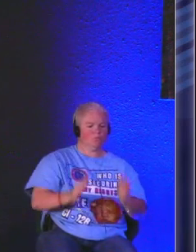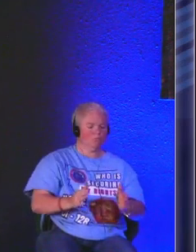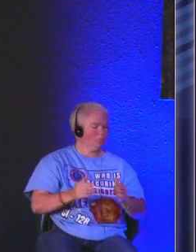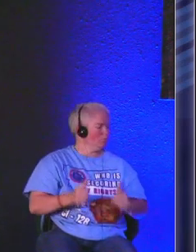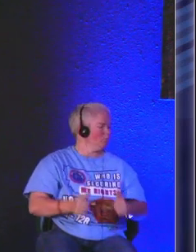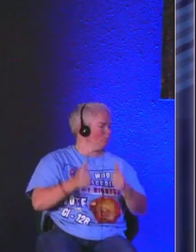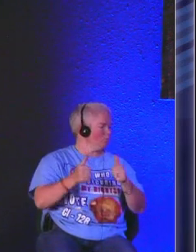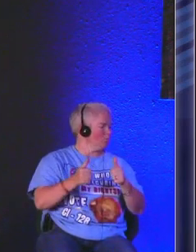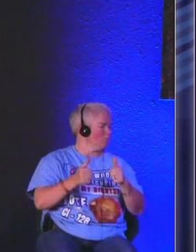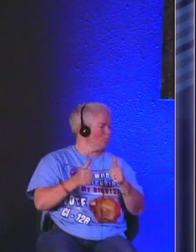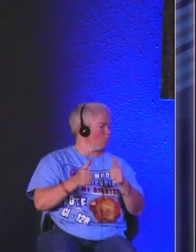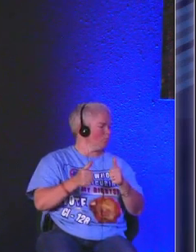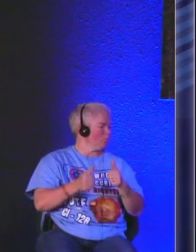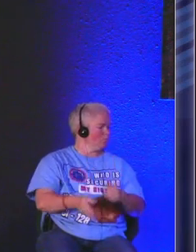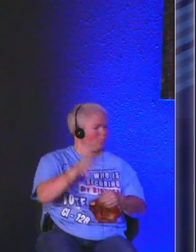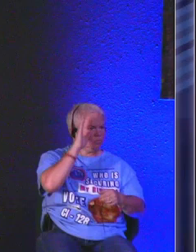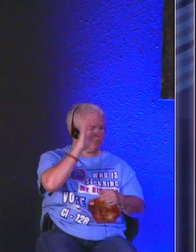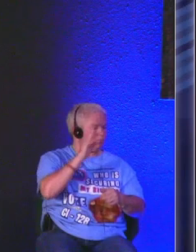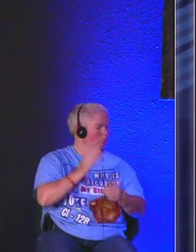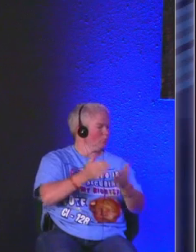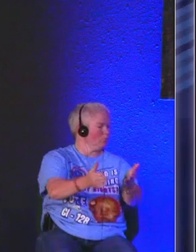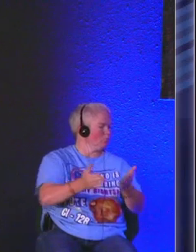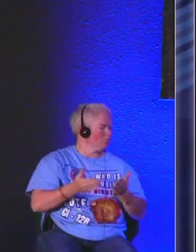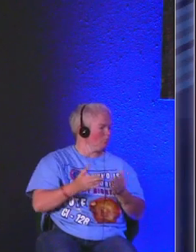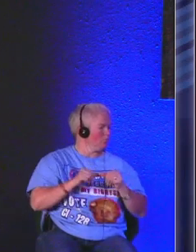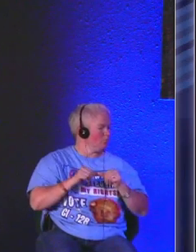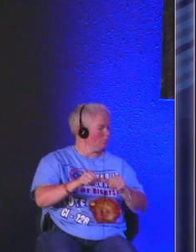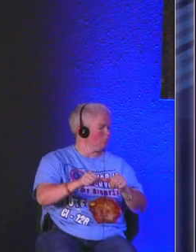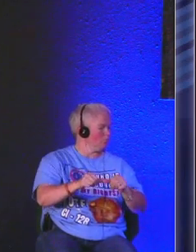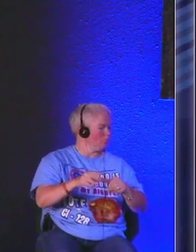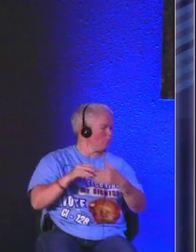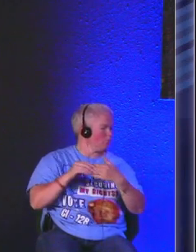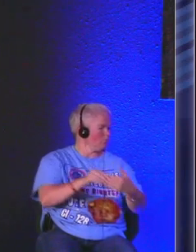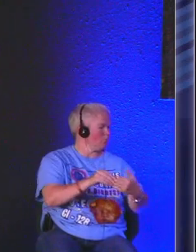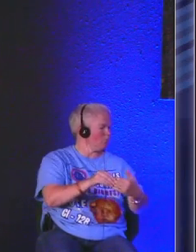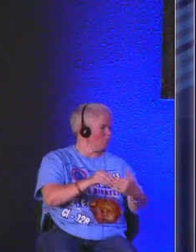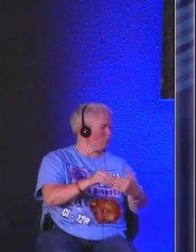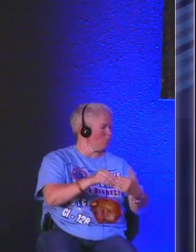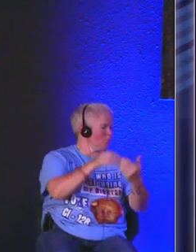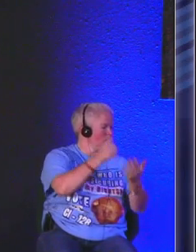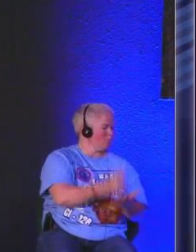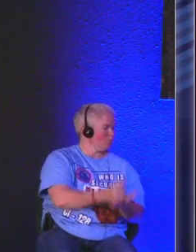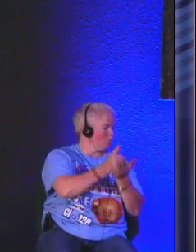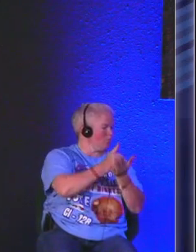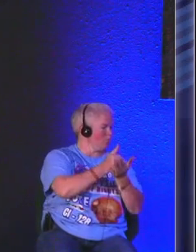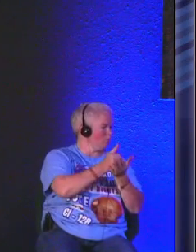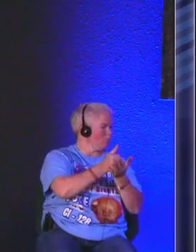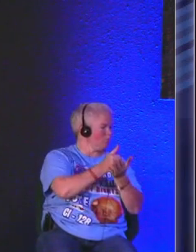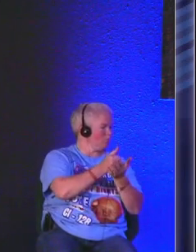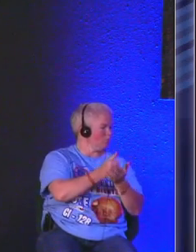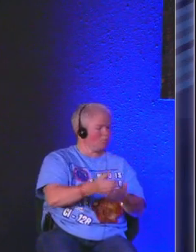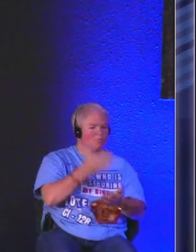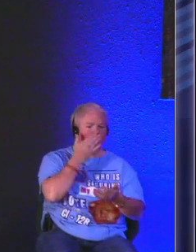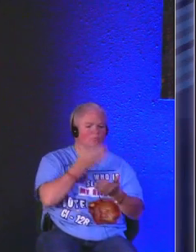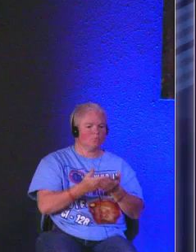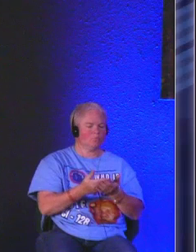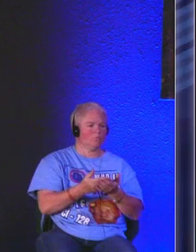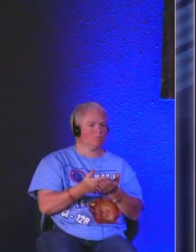I too will receive constant guidance help